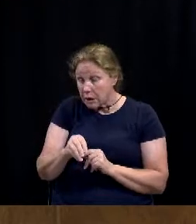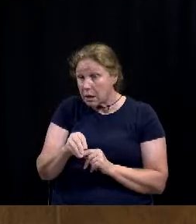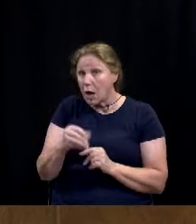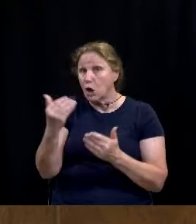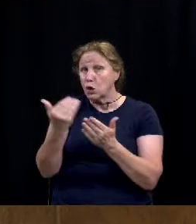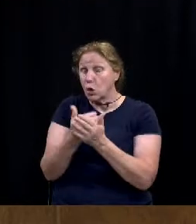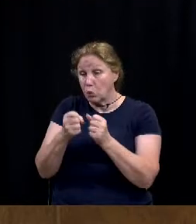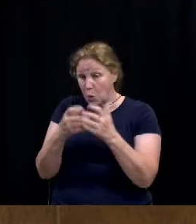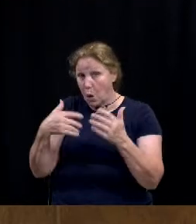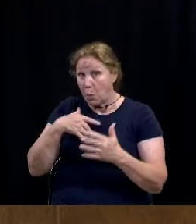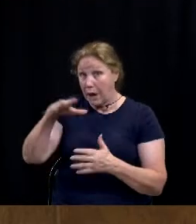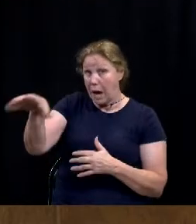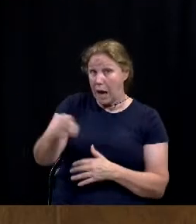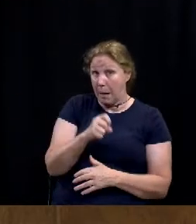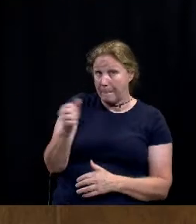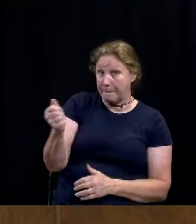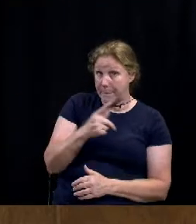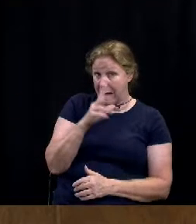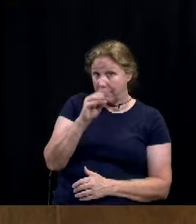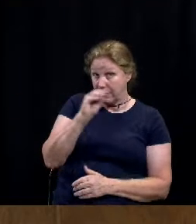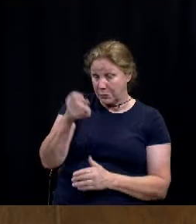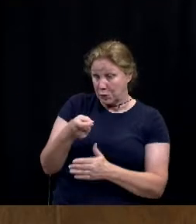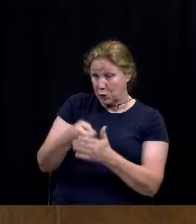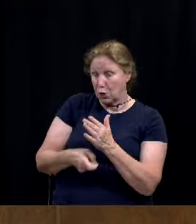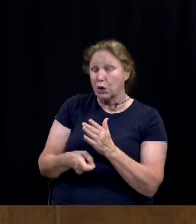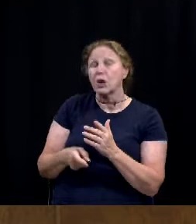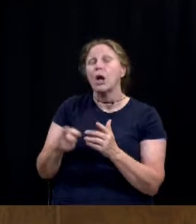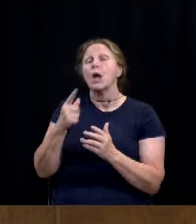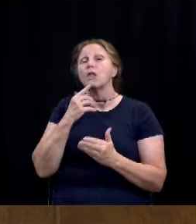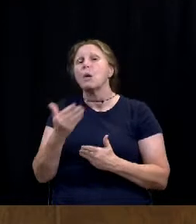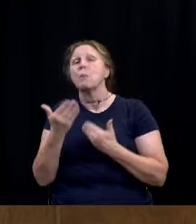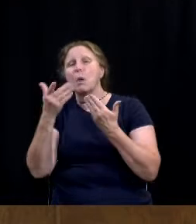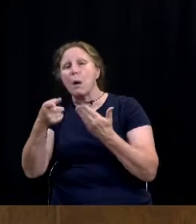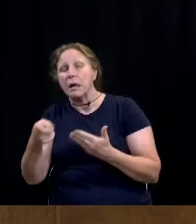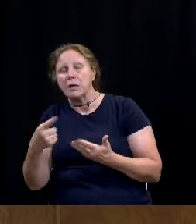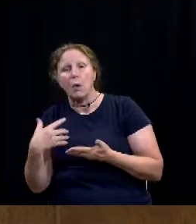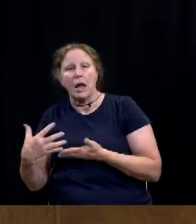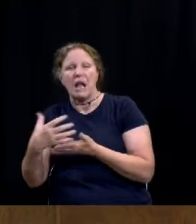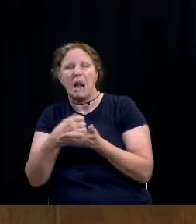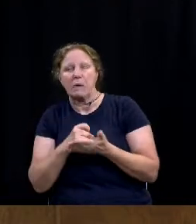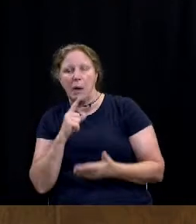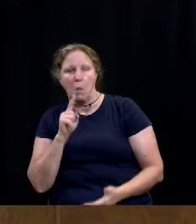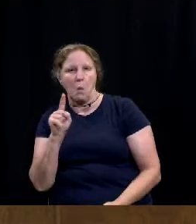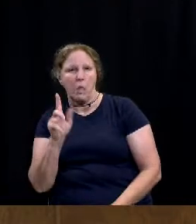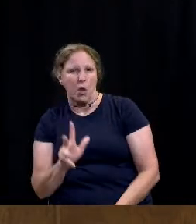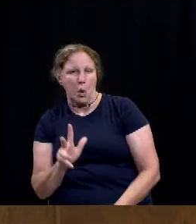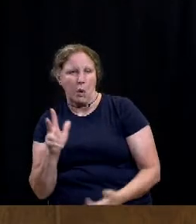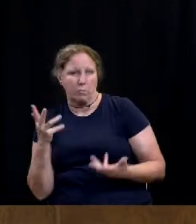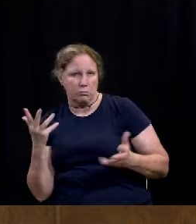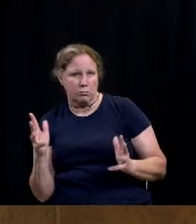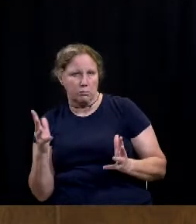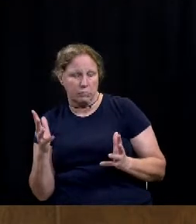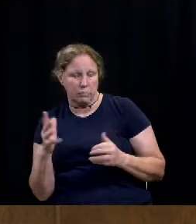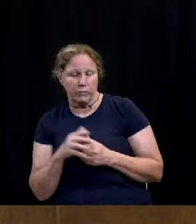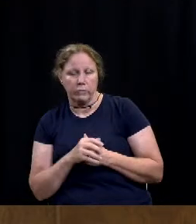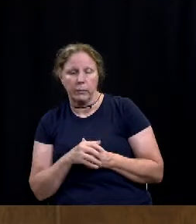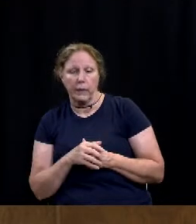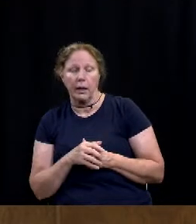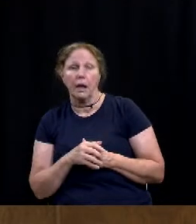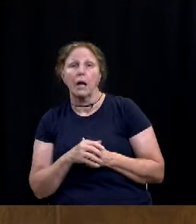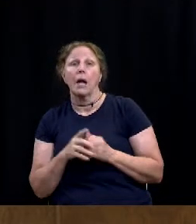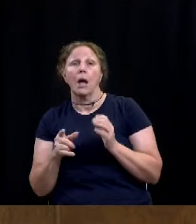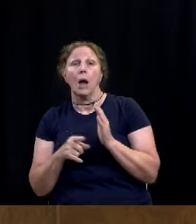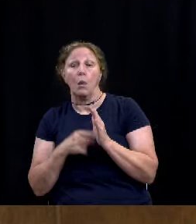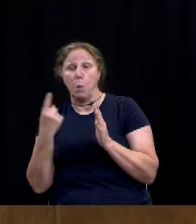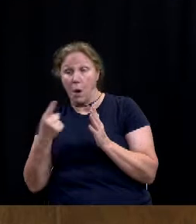new growth on infrastructure, the proposed ordinance would collect about a third of that cost and only once fees